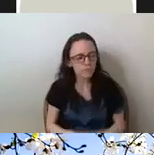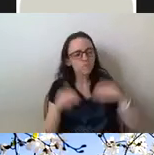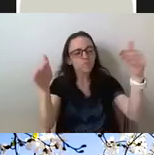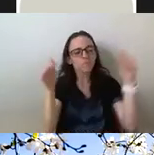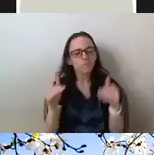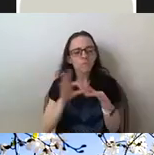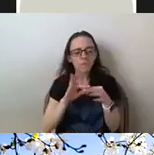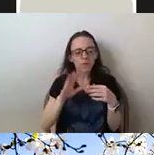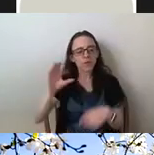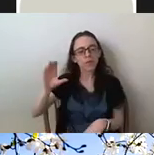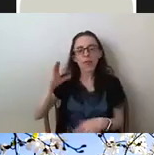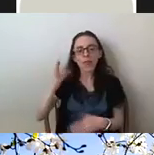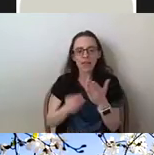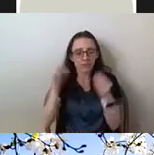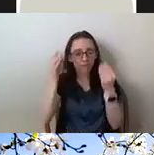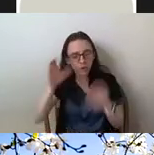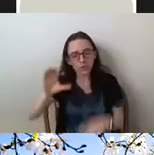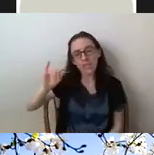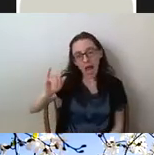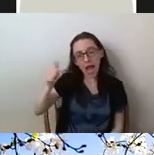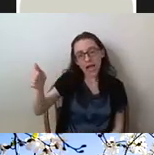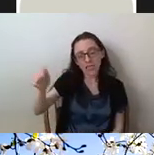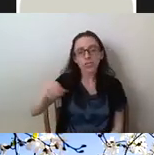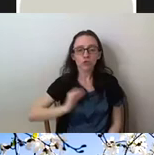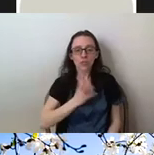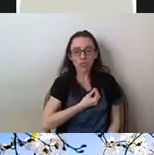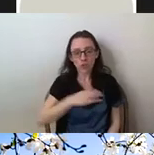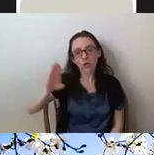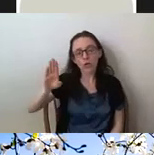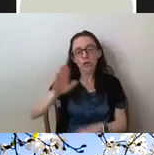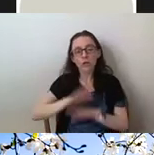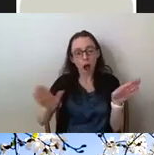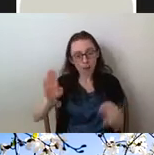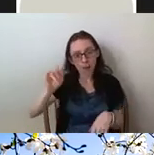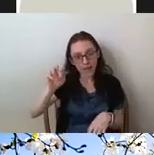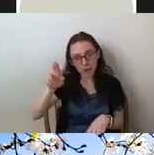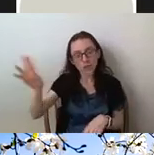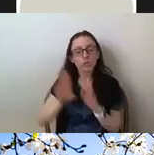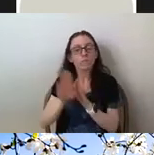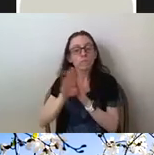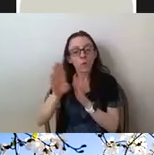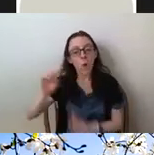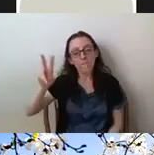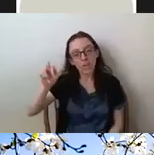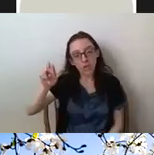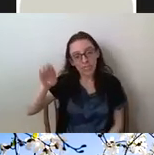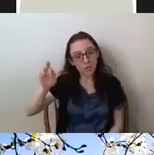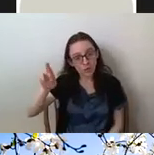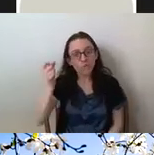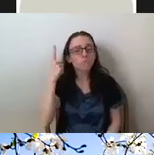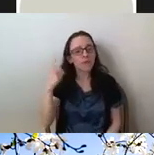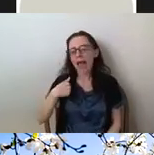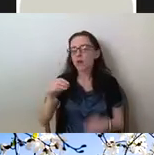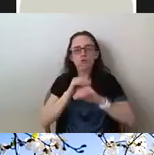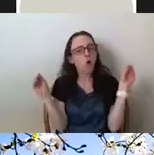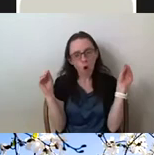Sai is a transgender non-binary person who developed ovarian cancer and did not test positive for either BRCA mutations but